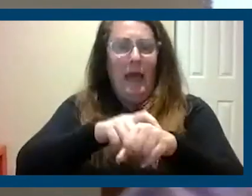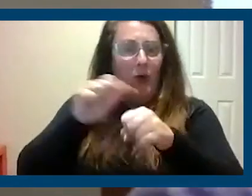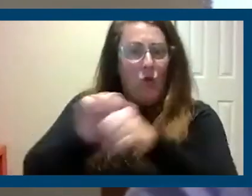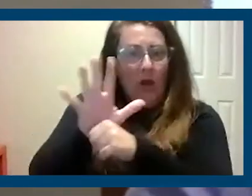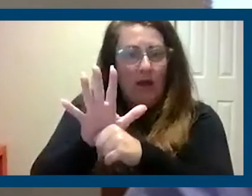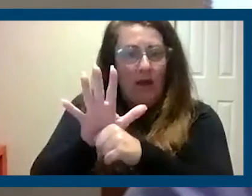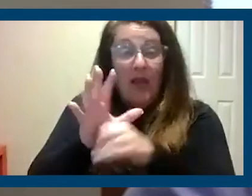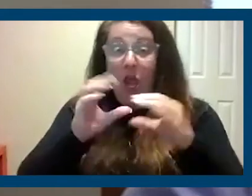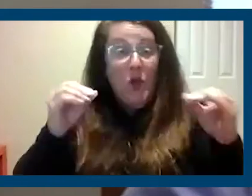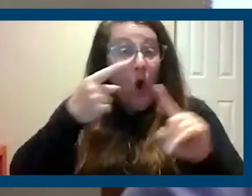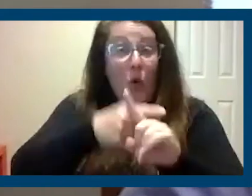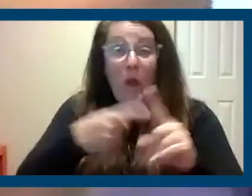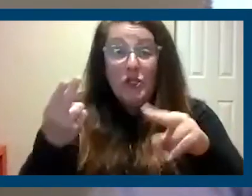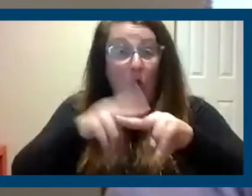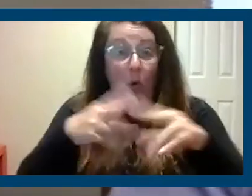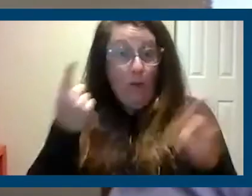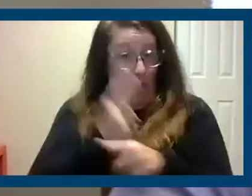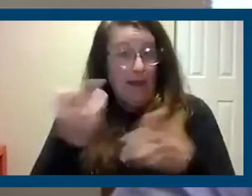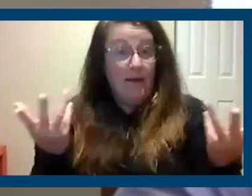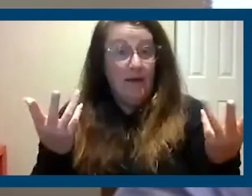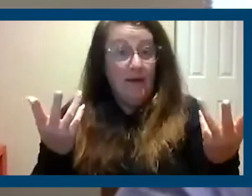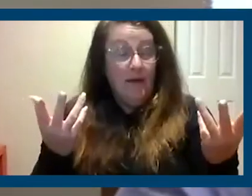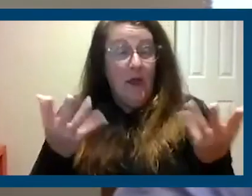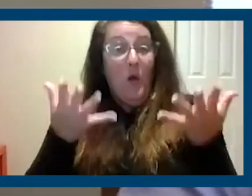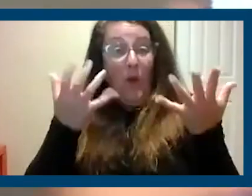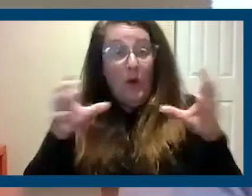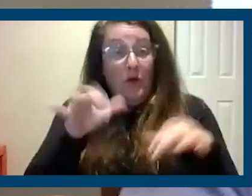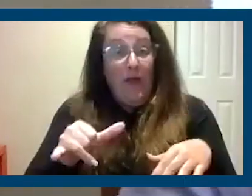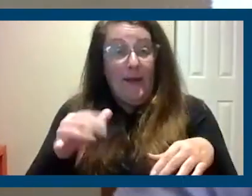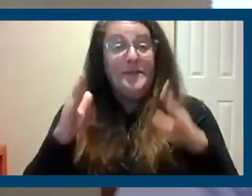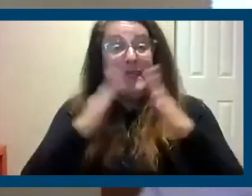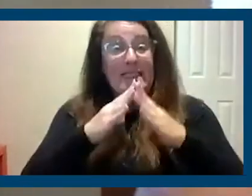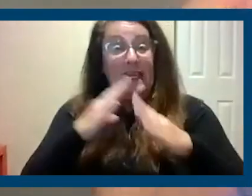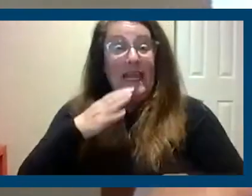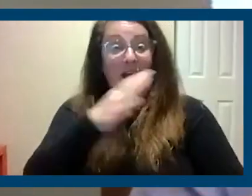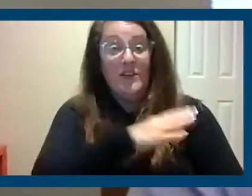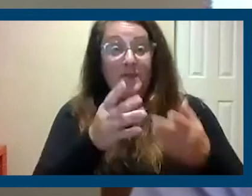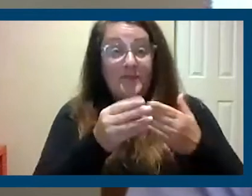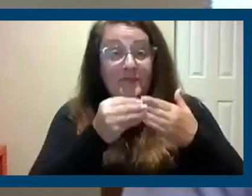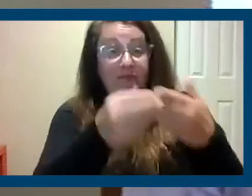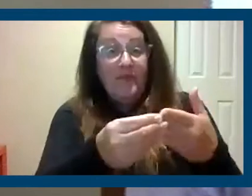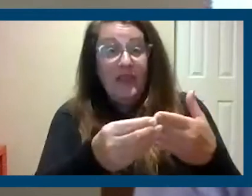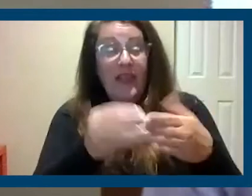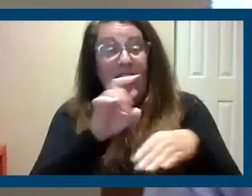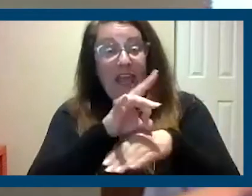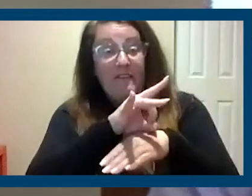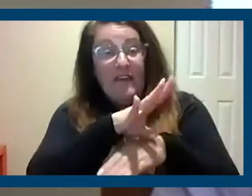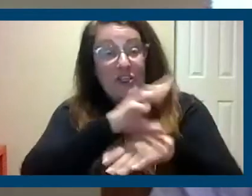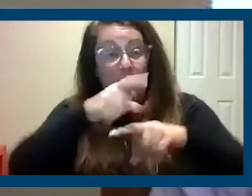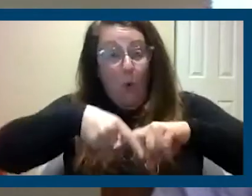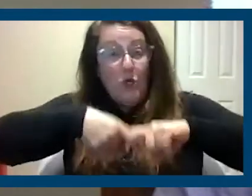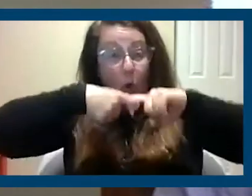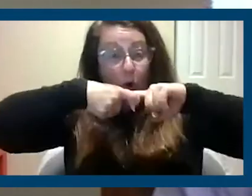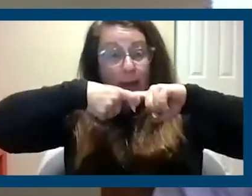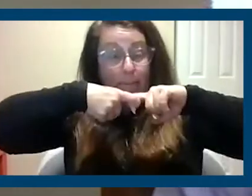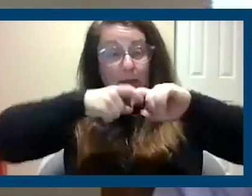no rent should go up. And that's what we try to do on the city council. And I try to lead on that. I mean, we did the eviction moratorium where we're pushing the